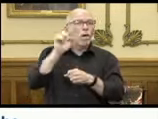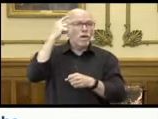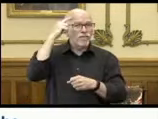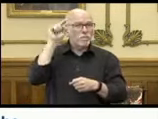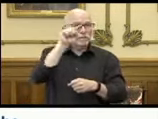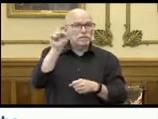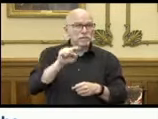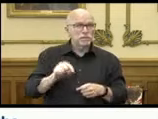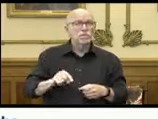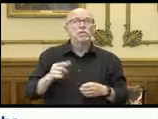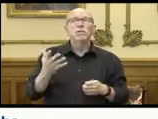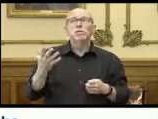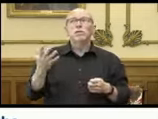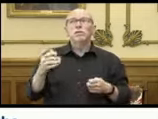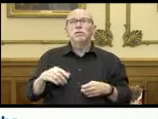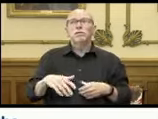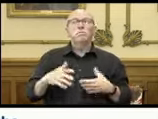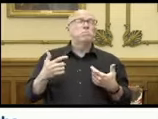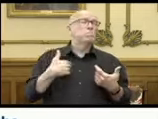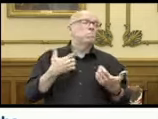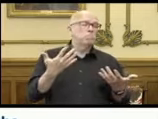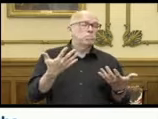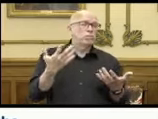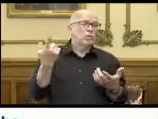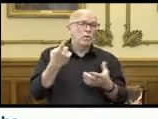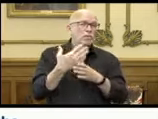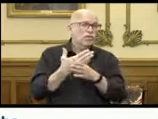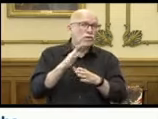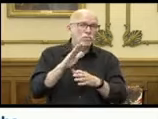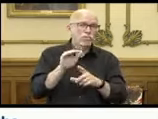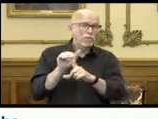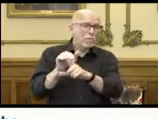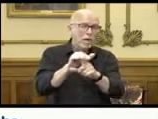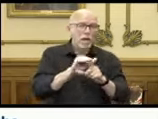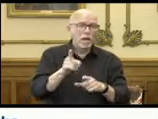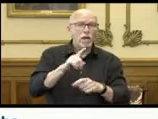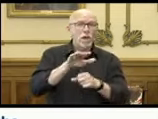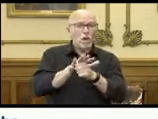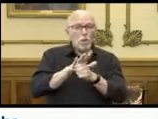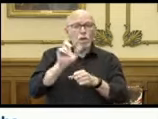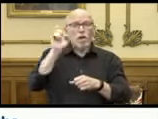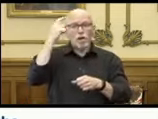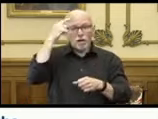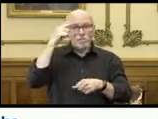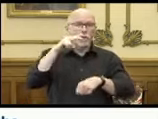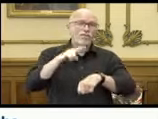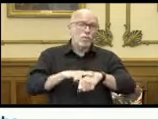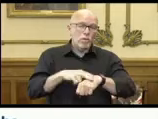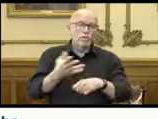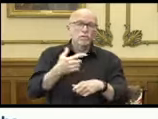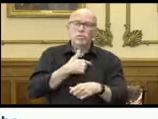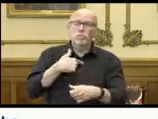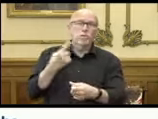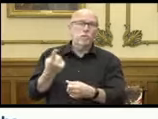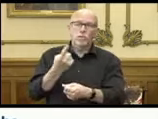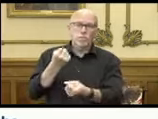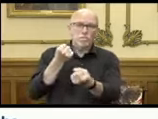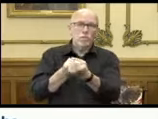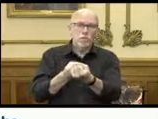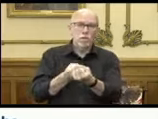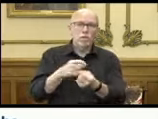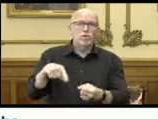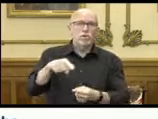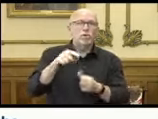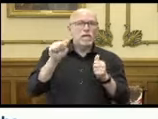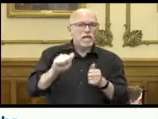I always share this reminder, local governments, of course, and we support, can